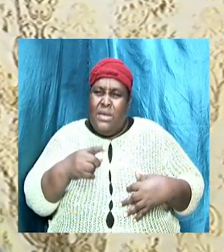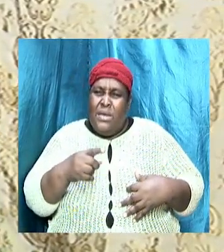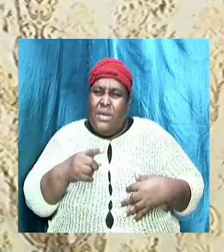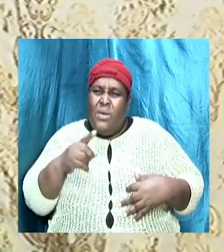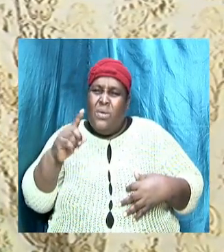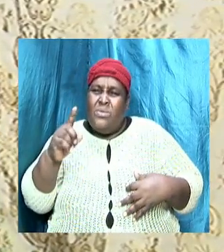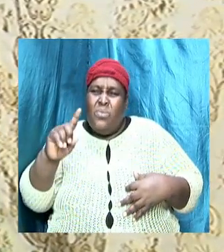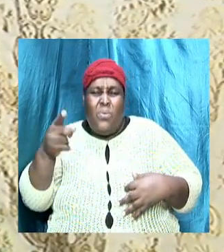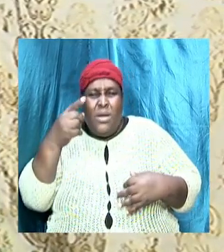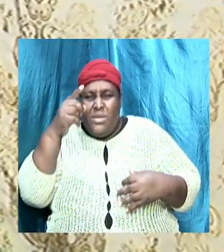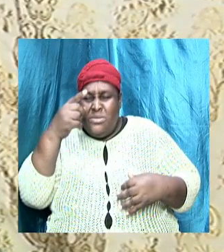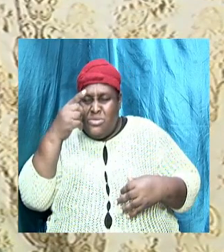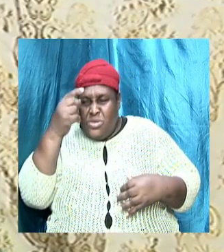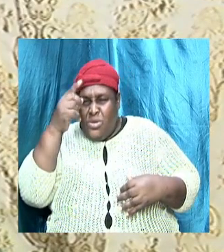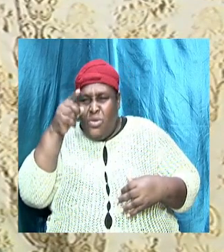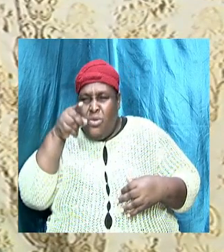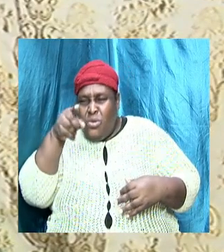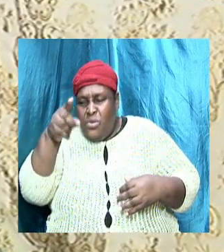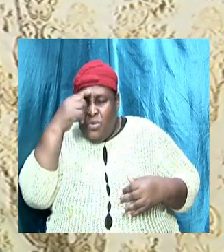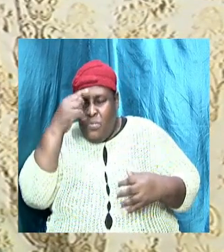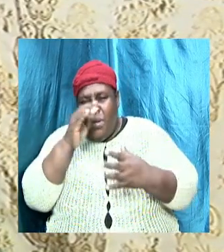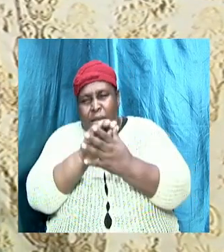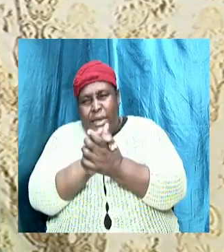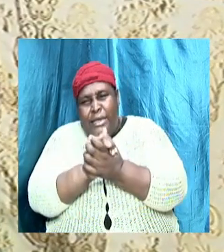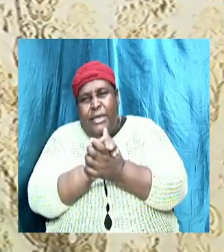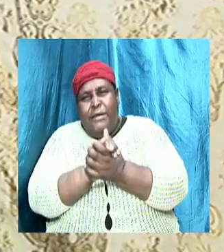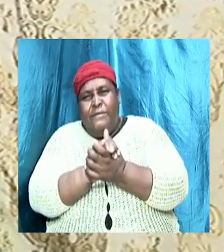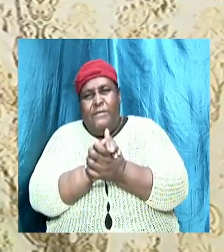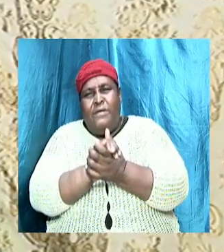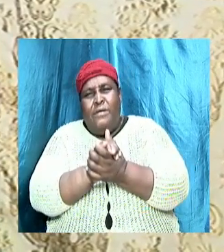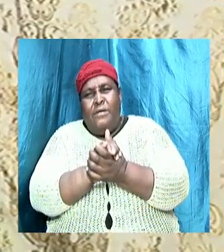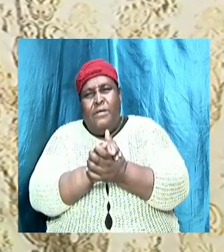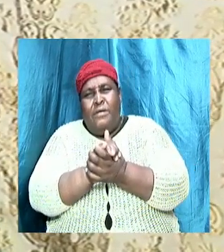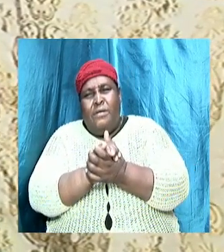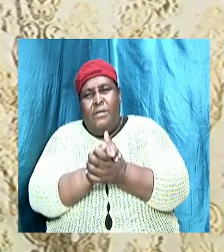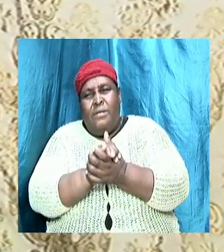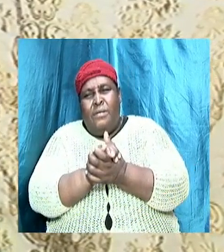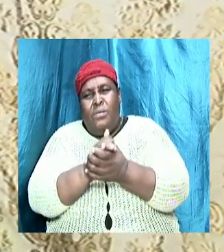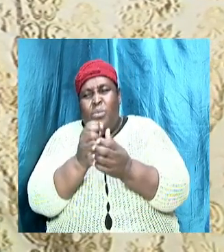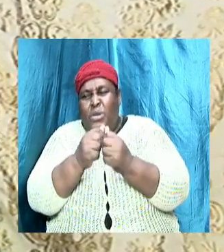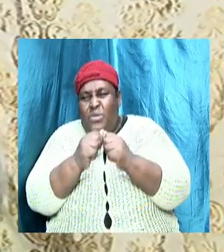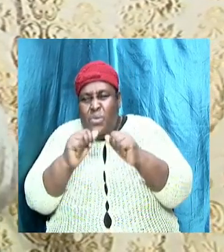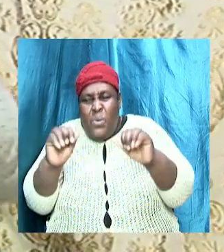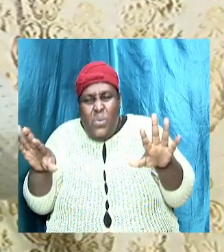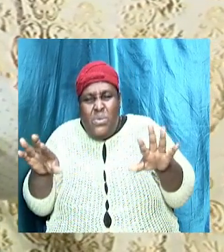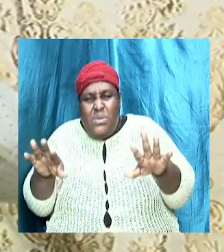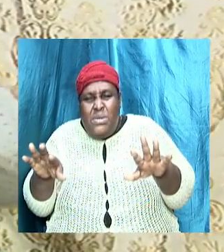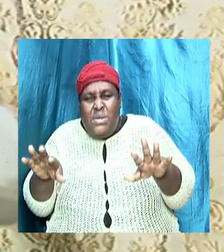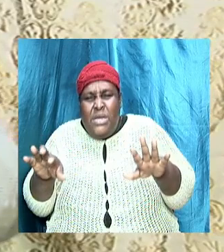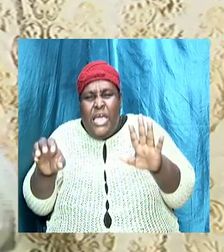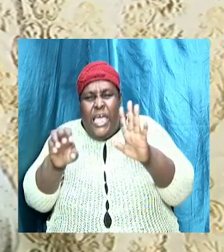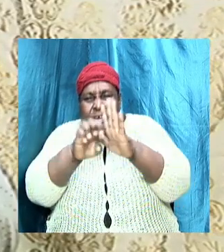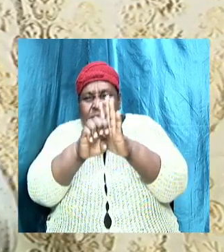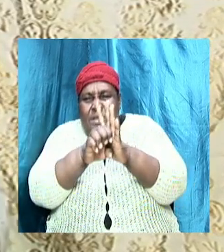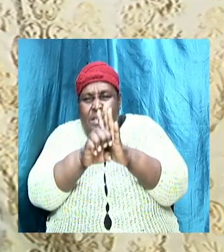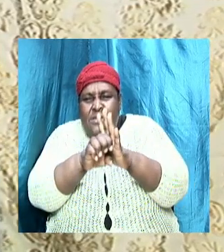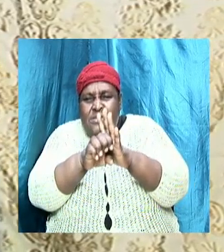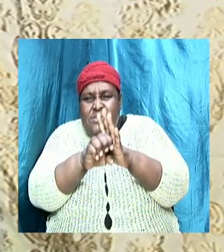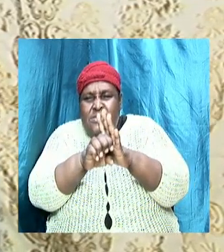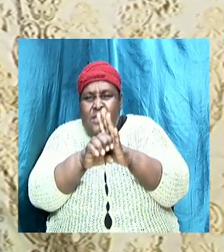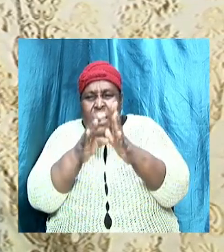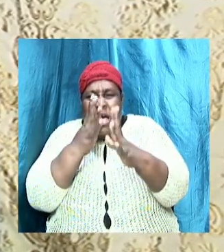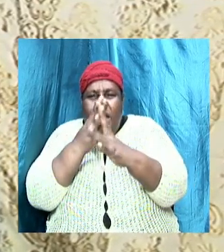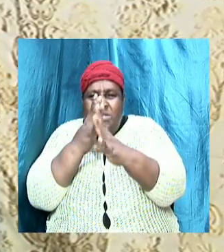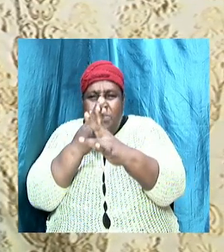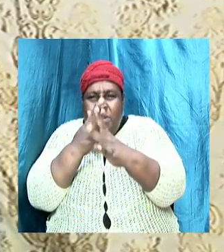any evidence of speaking in tongues. And there are some, I have seen folks, that receive the Holy